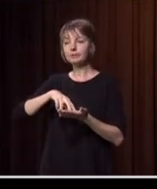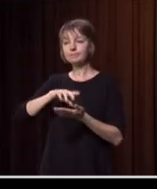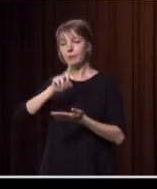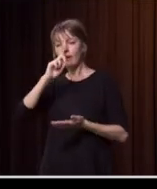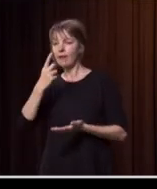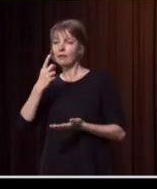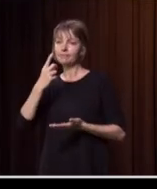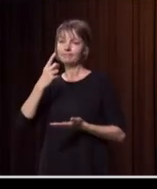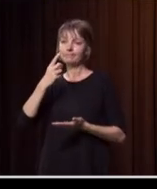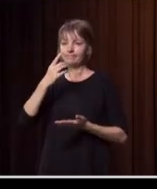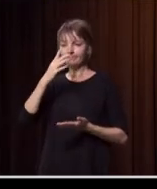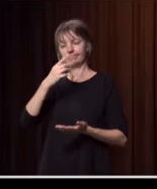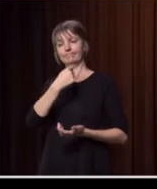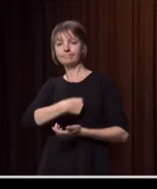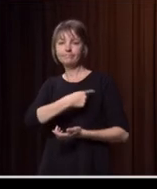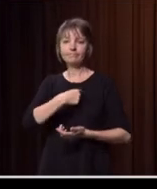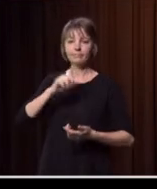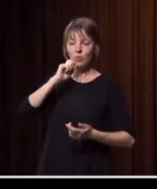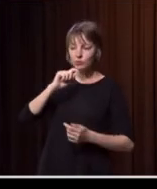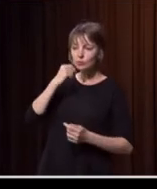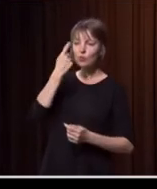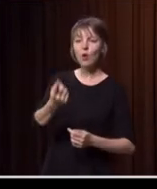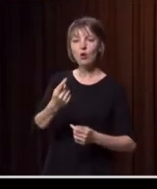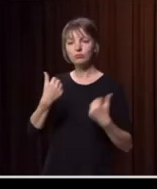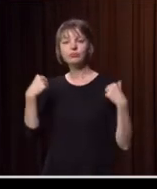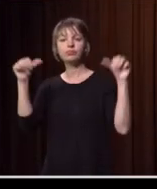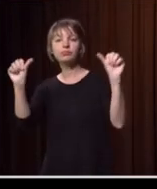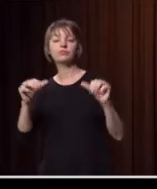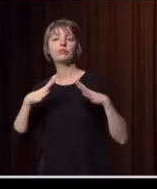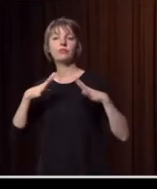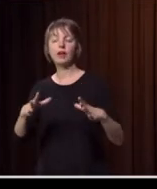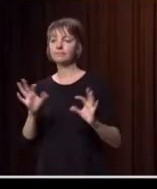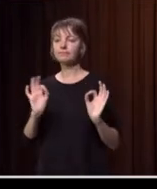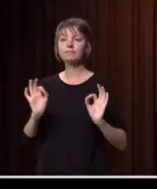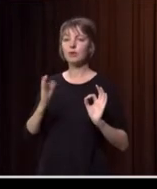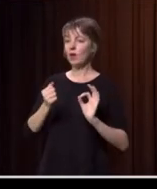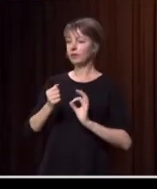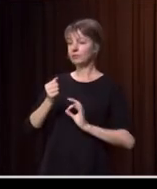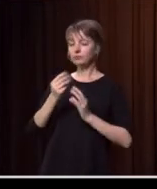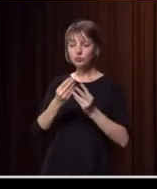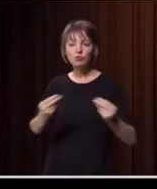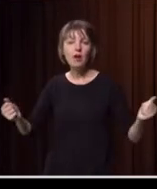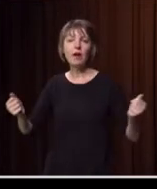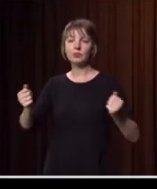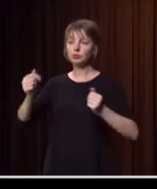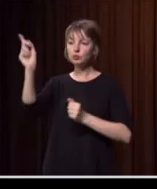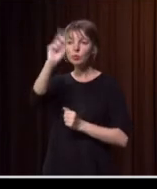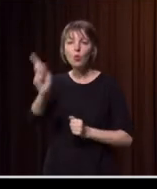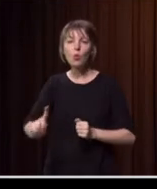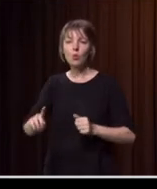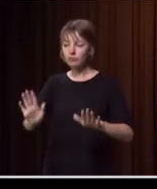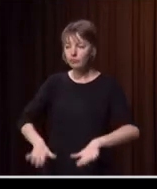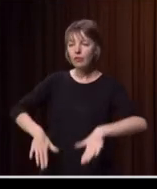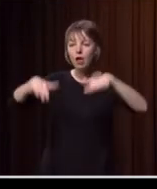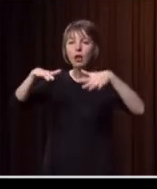come because we've seen droughts, bushfires, then storms and floods and now COVID. We've all had a really, really